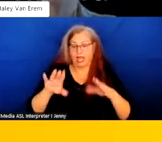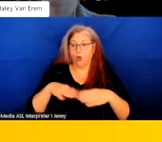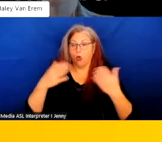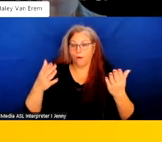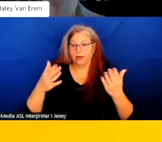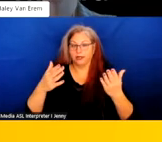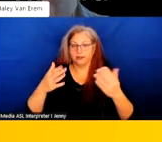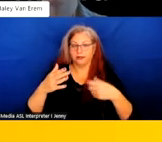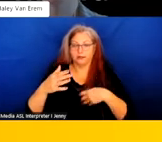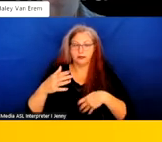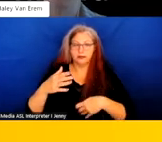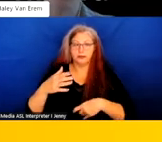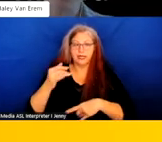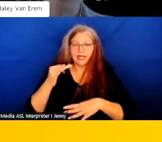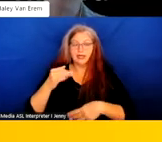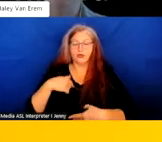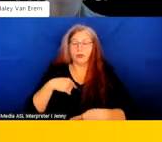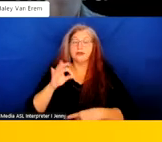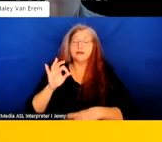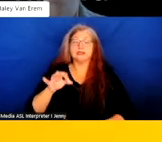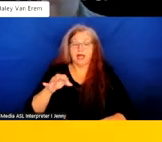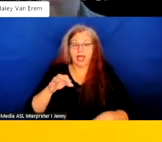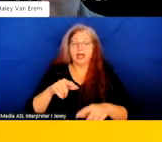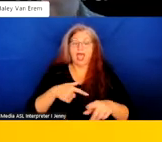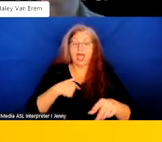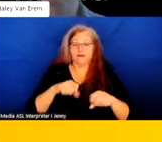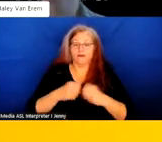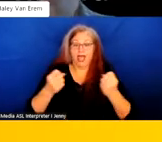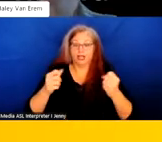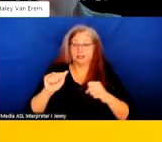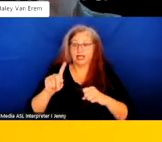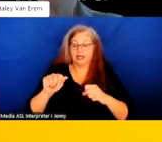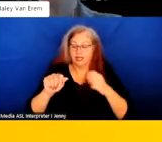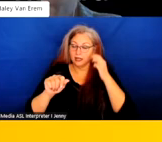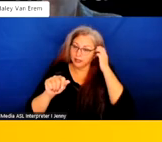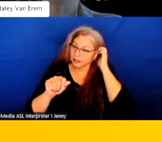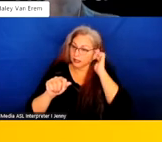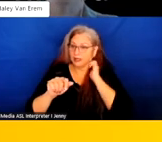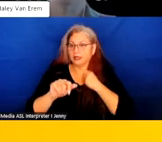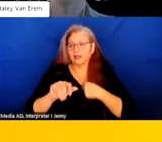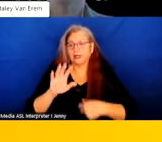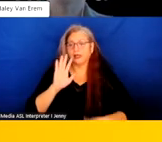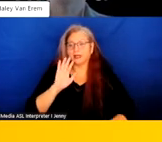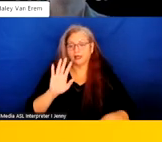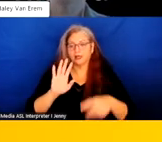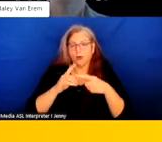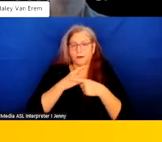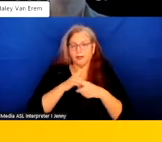we'll, you know, if we make determinations, if there's a violation of the Americans with Disabilities Act, that will be issued in a public report.